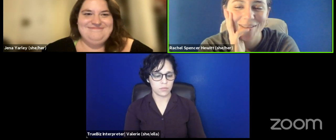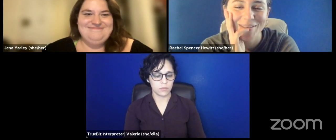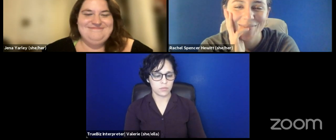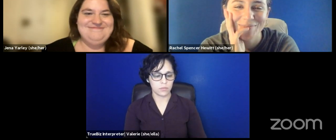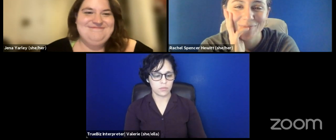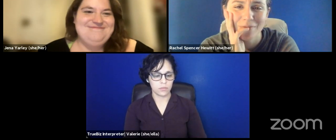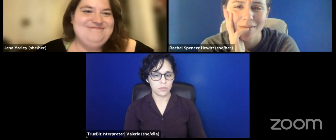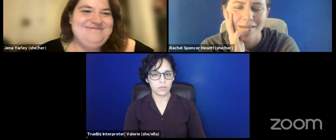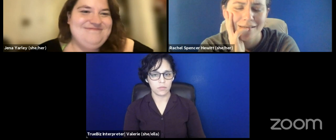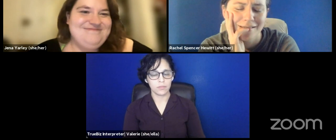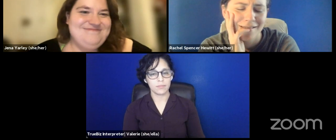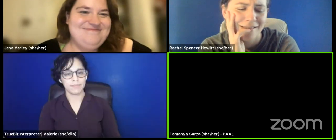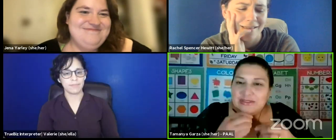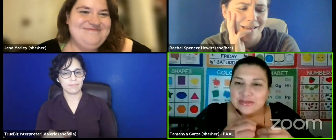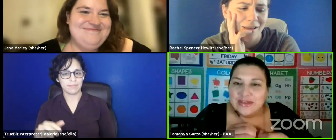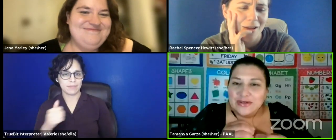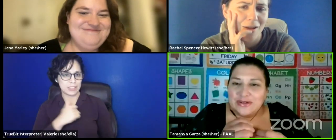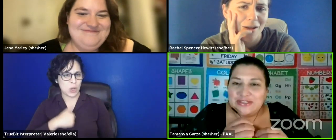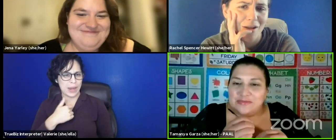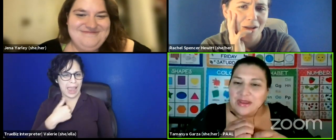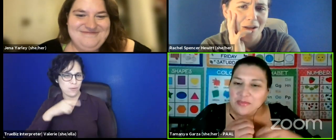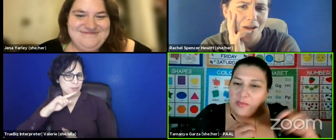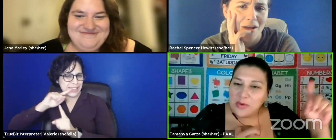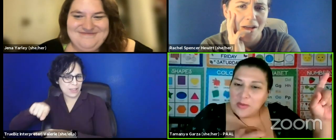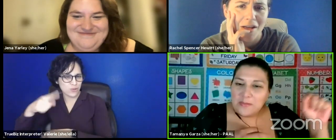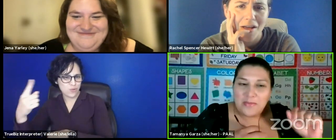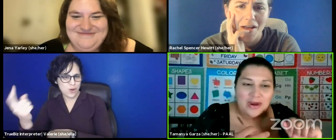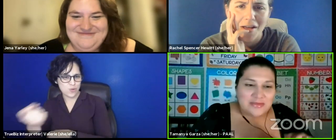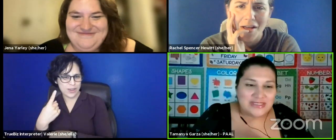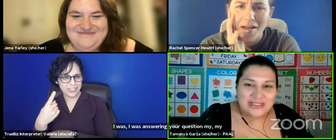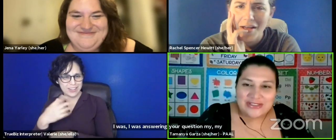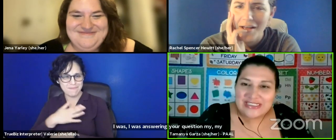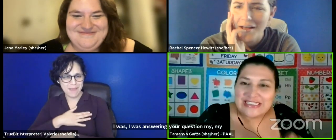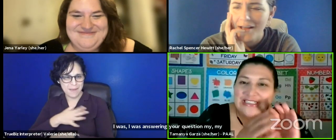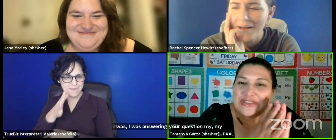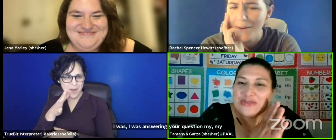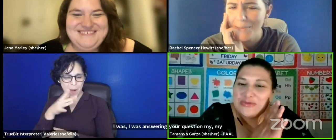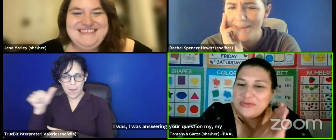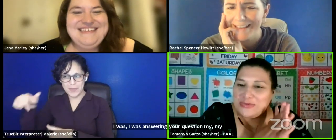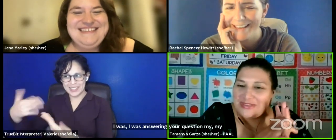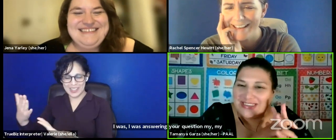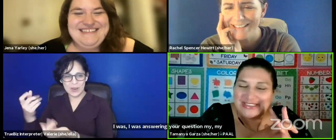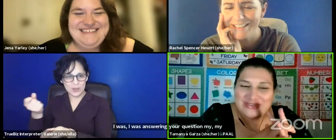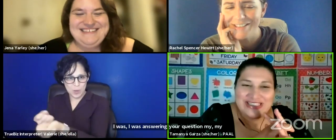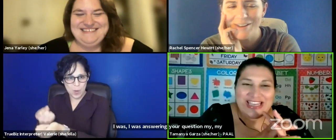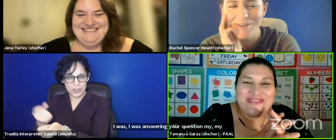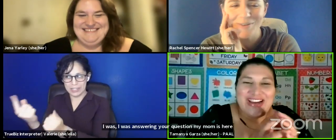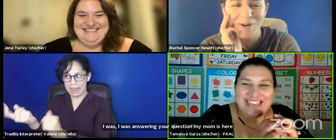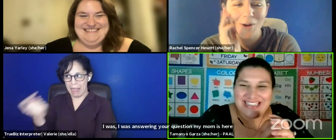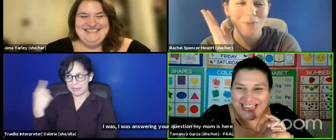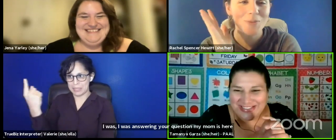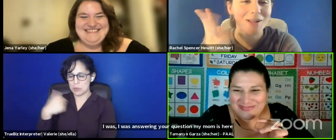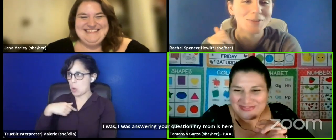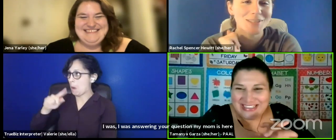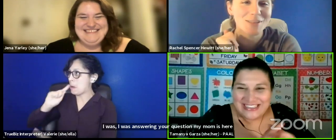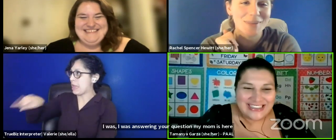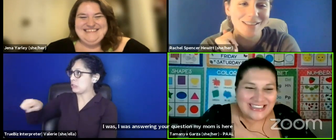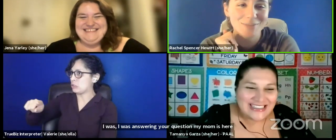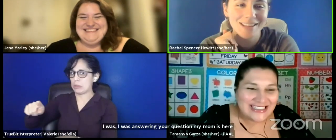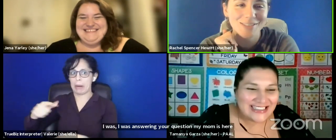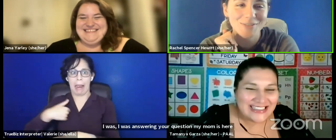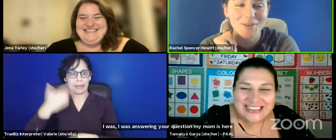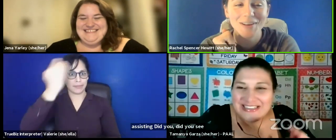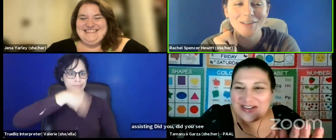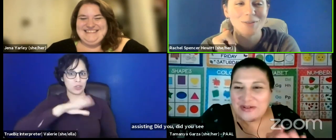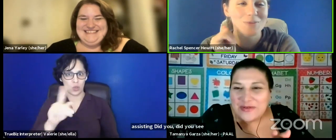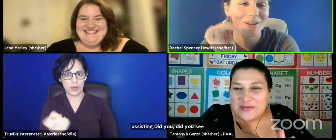Sorry about that, Rachel. I was, I was answering a question. My mom is here assisting. Did you, did you say my name? Well, it's a